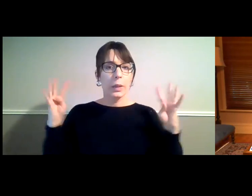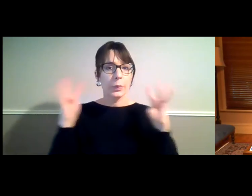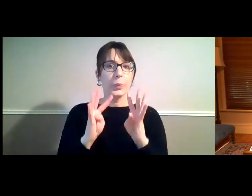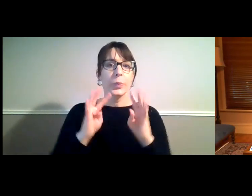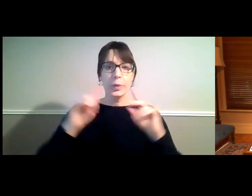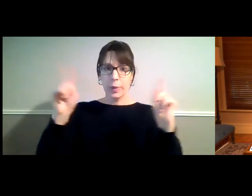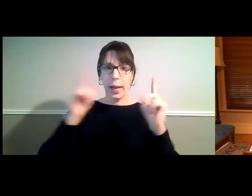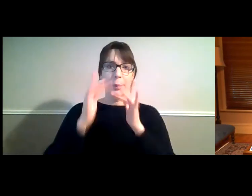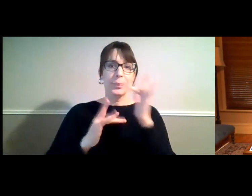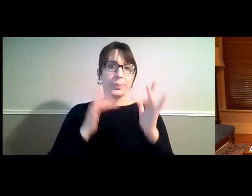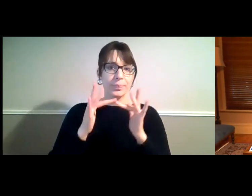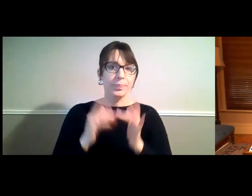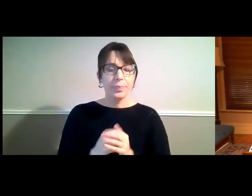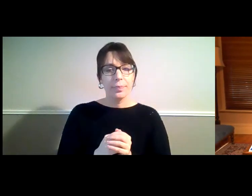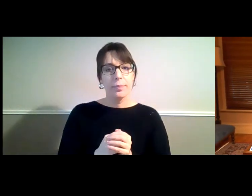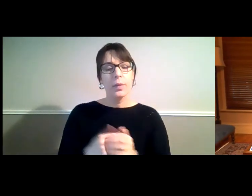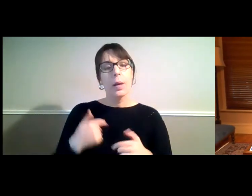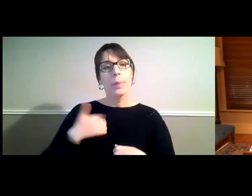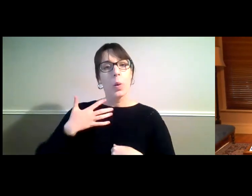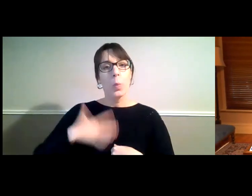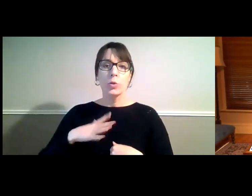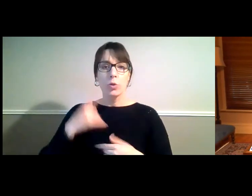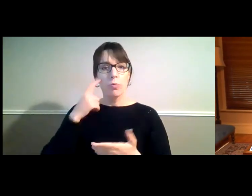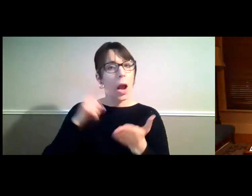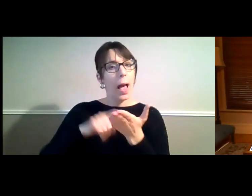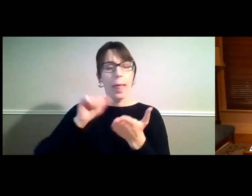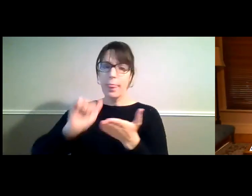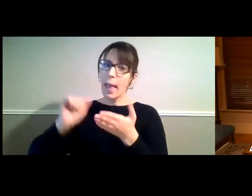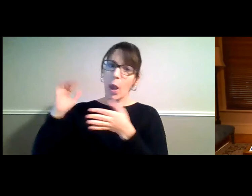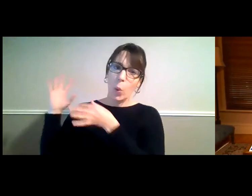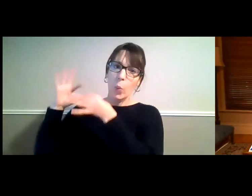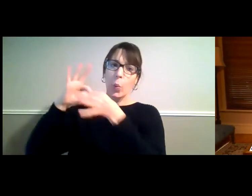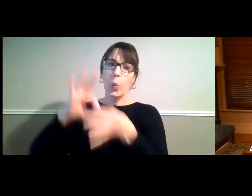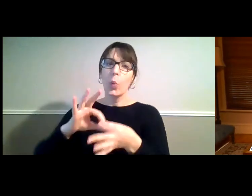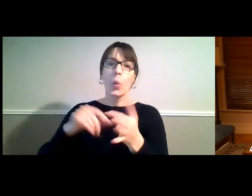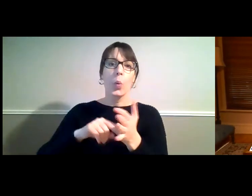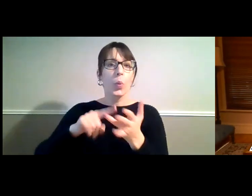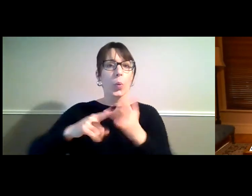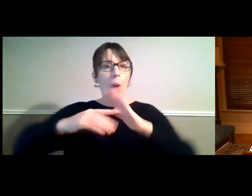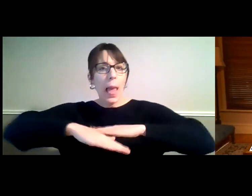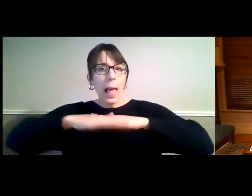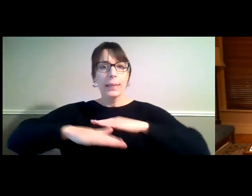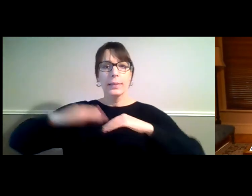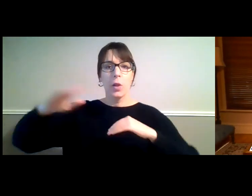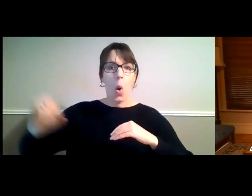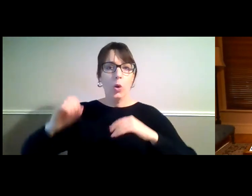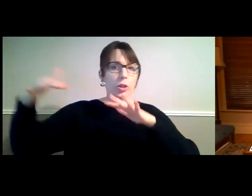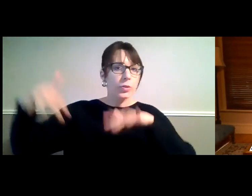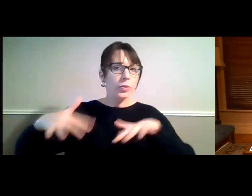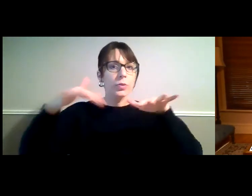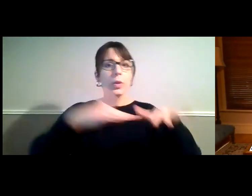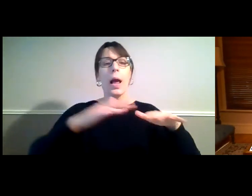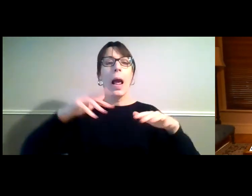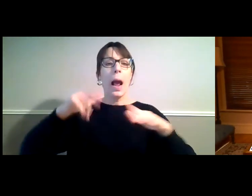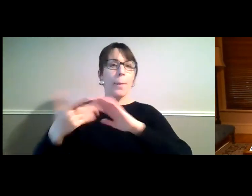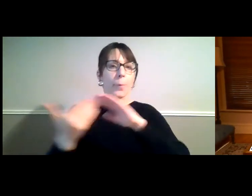I'd like to acknowledge their ongoing connection to land, sea, and community, and pay my respects to all Aboriginal and